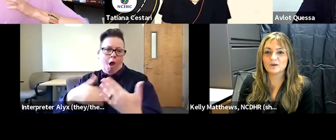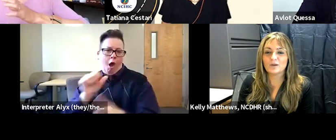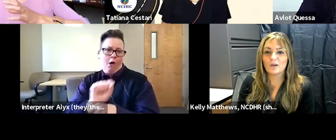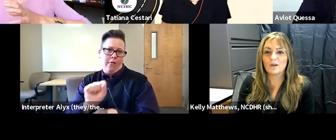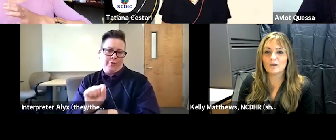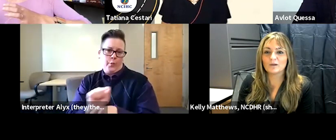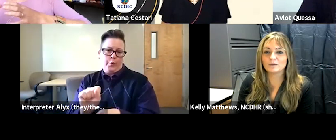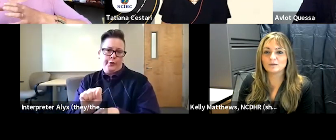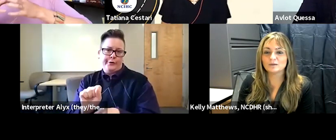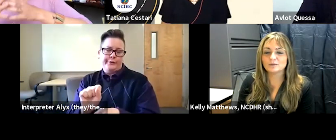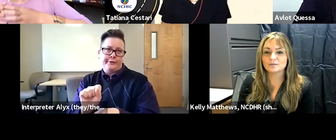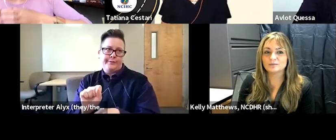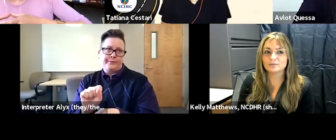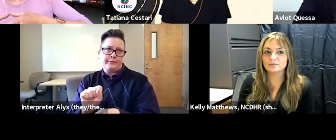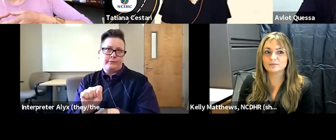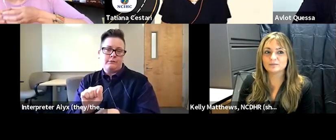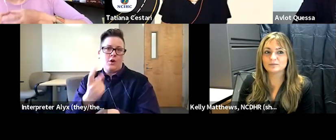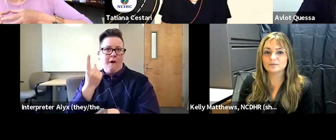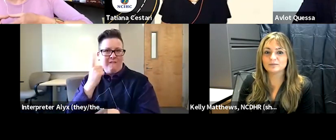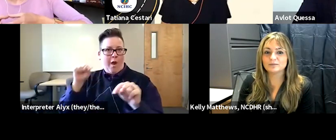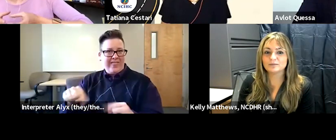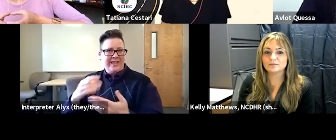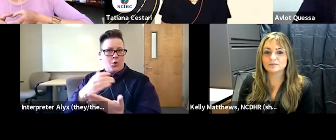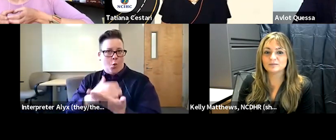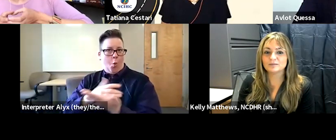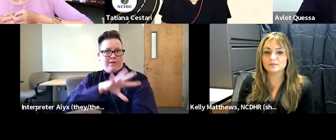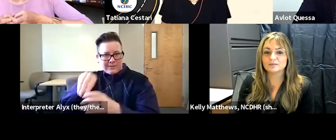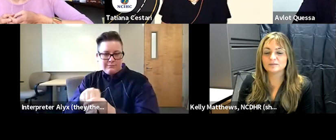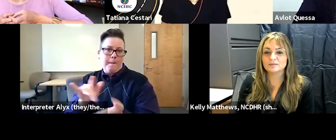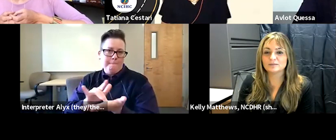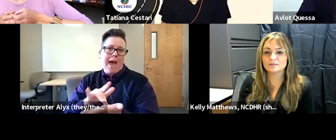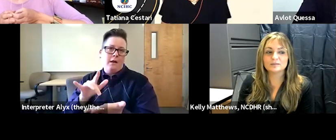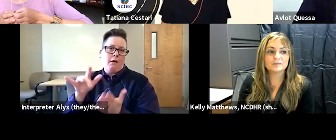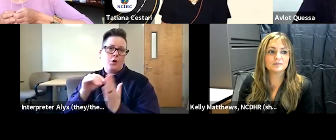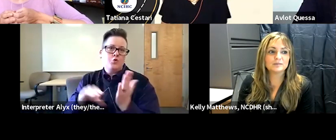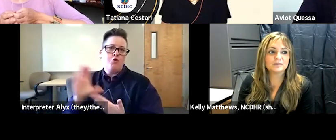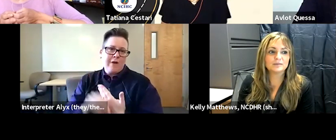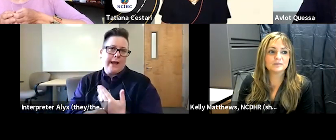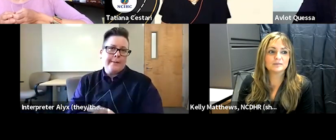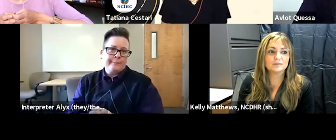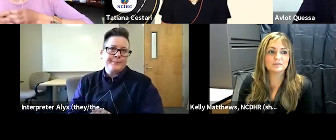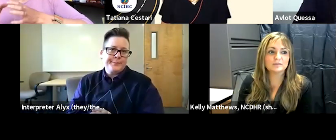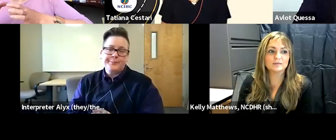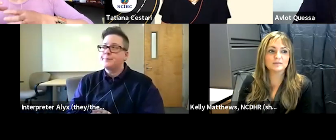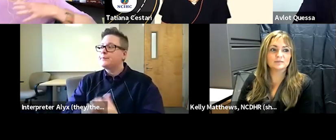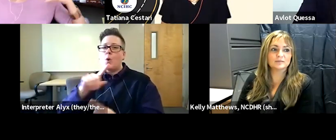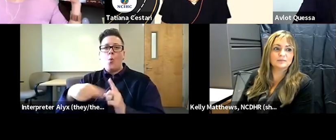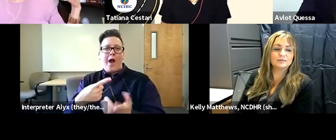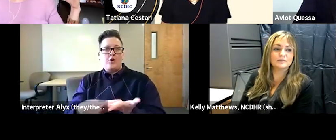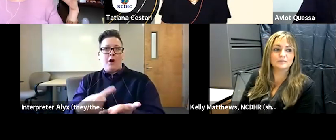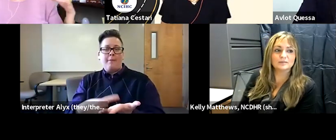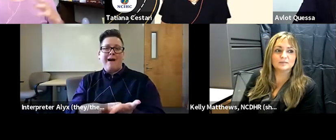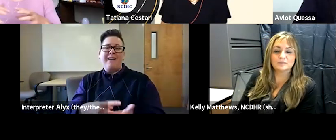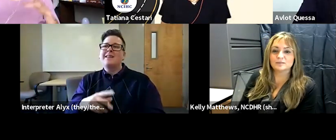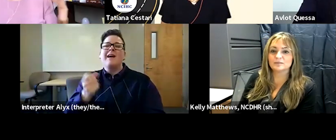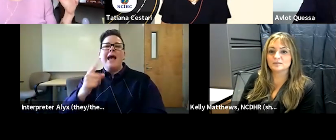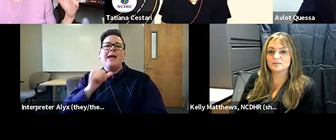get the this course is part of these medical students curriculum and when we talk about this is not regulatory